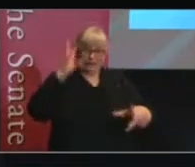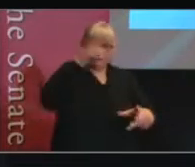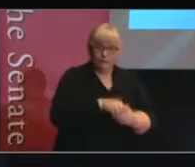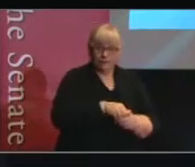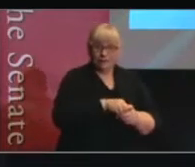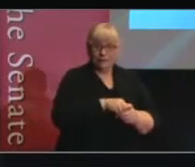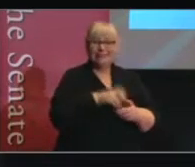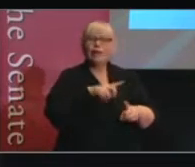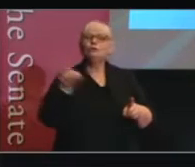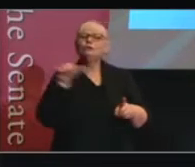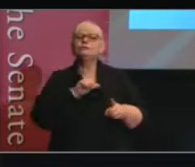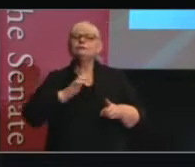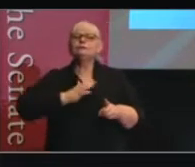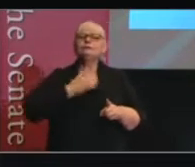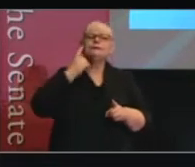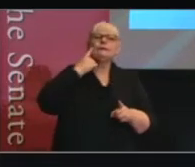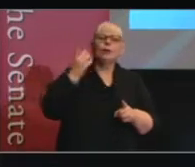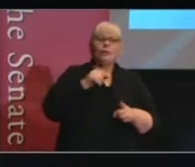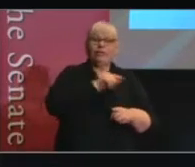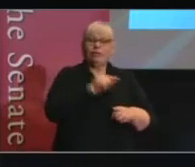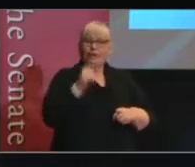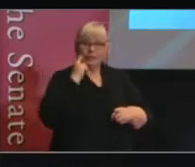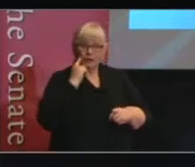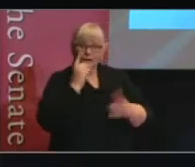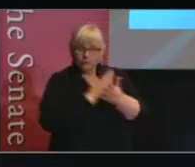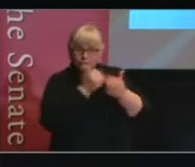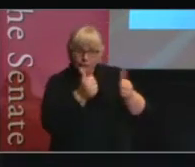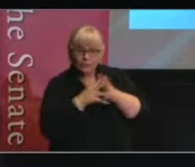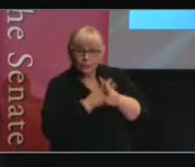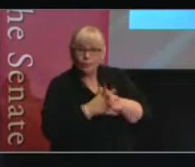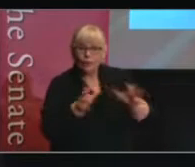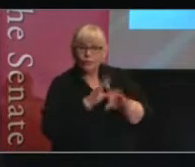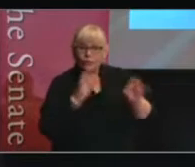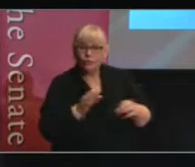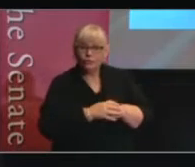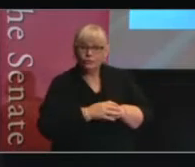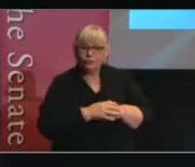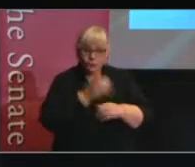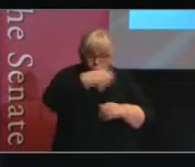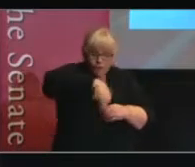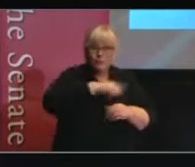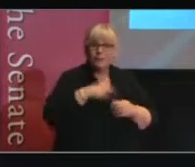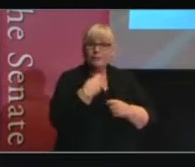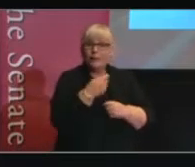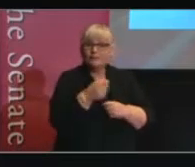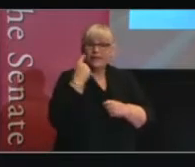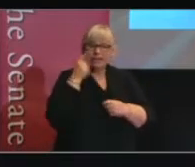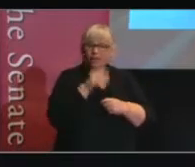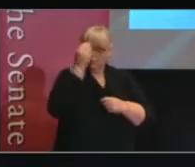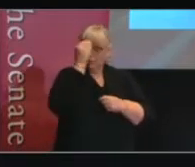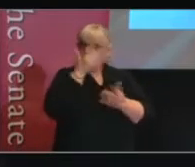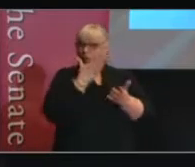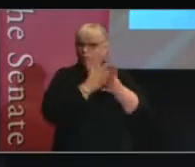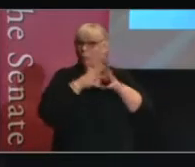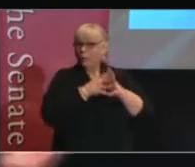we should be interested in whether they think it's legitimate or not. Do the members think this committee is legitimate?